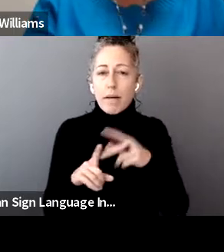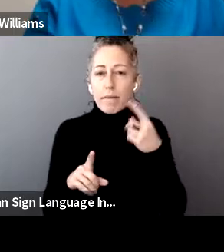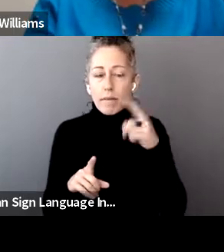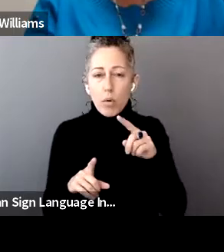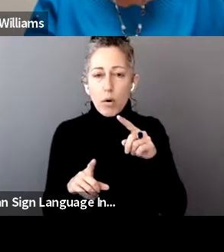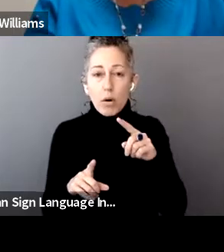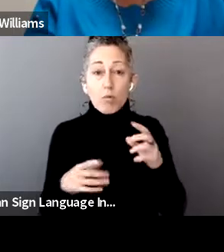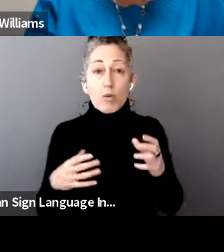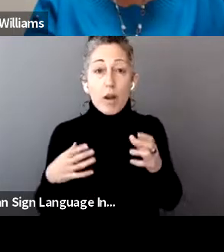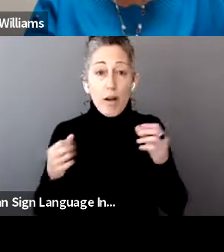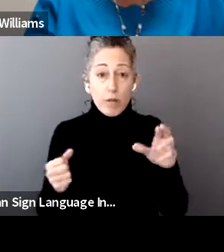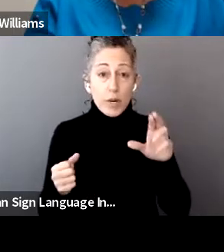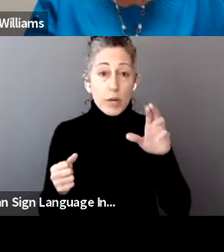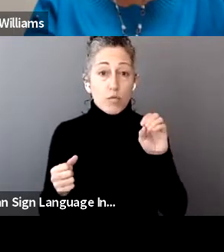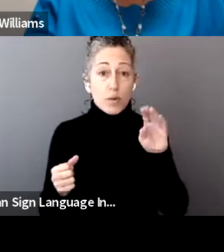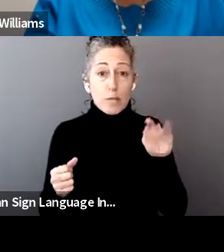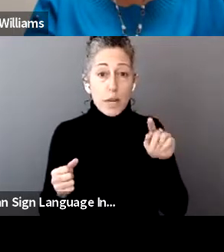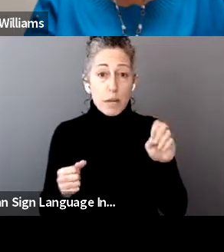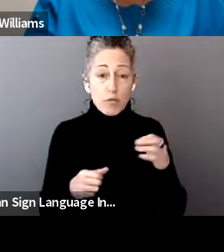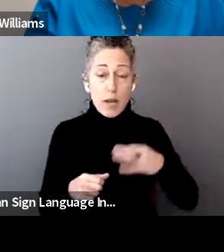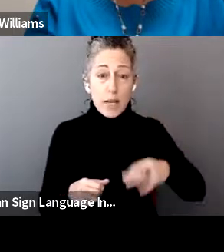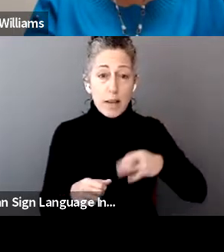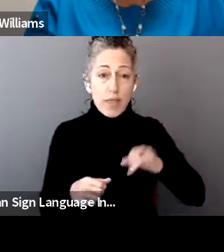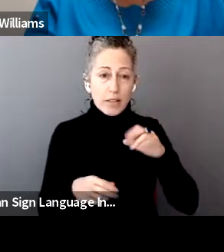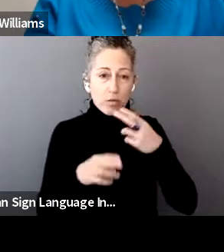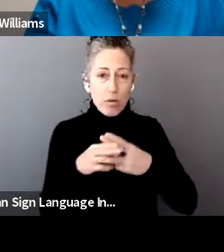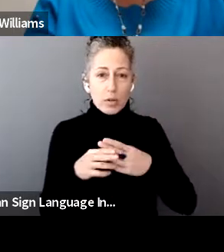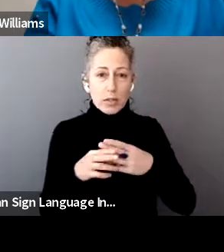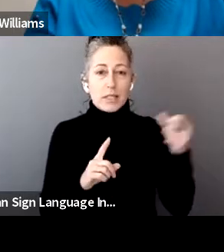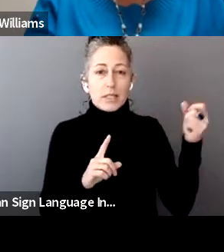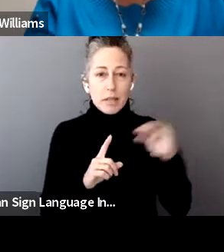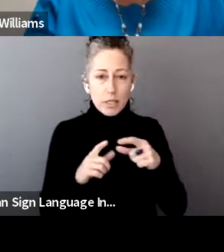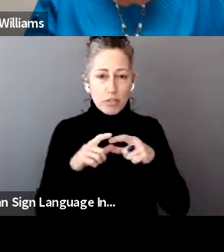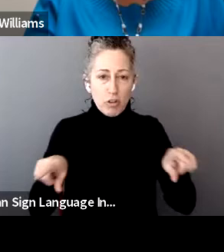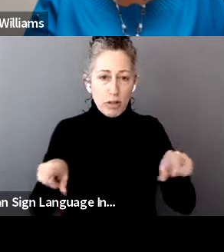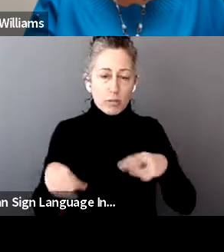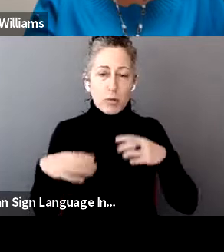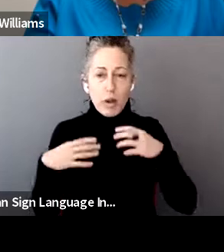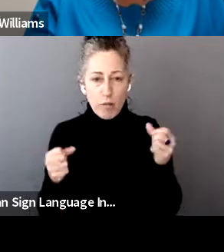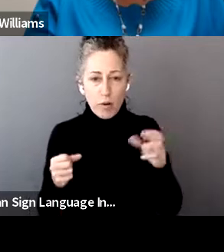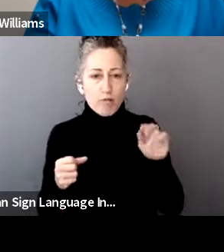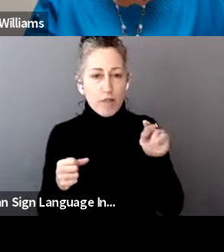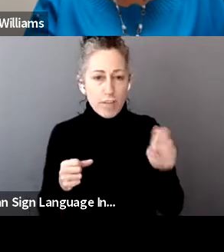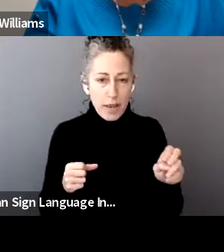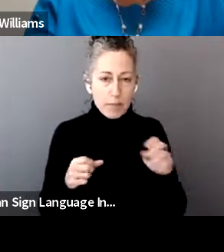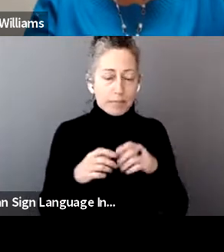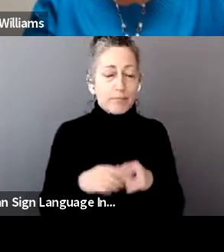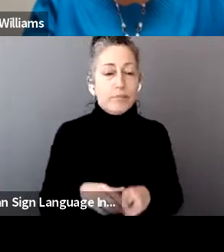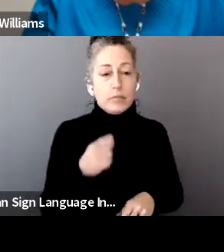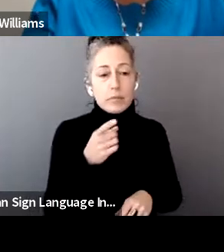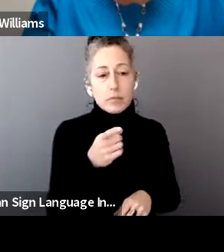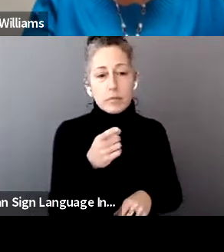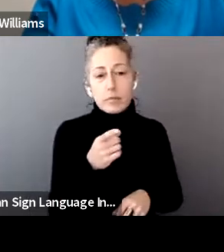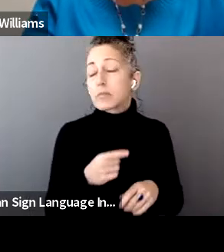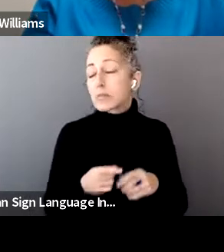rebate credit, I just want to also state is what we call the stimulus checks. So including banking information